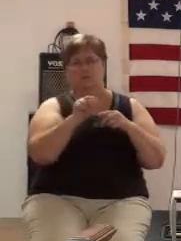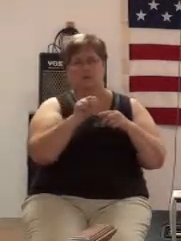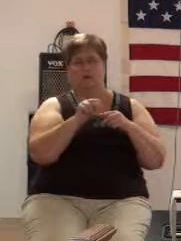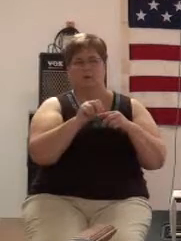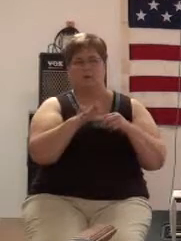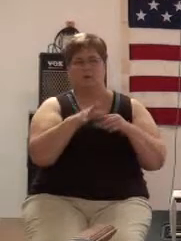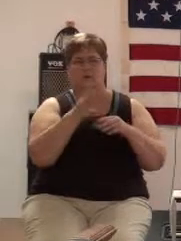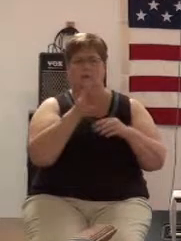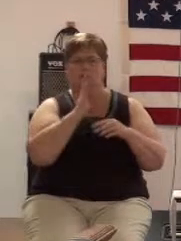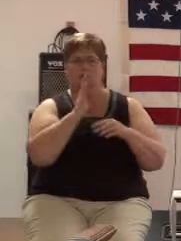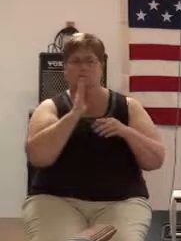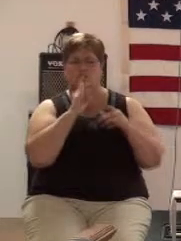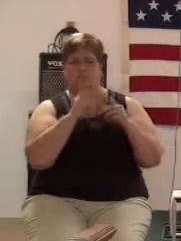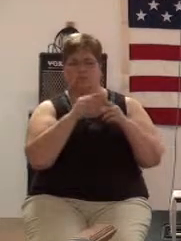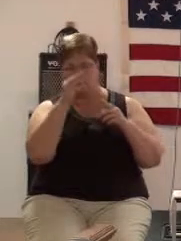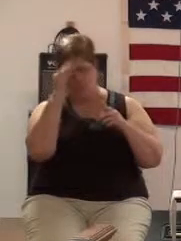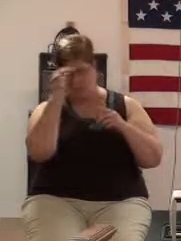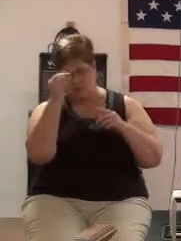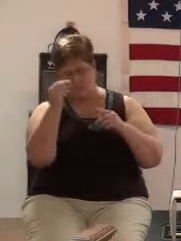and he spoke to him